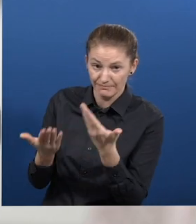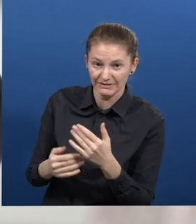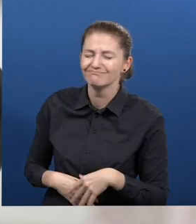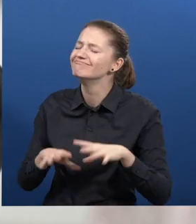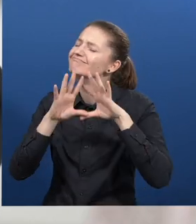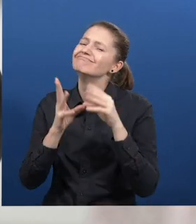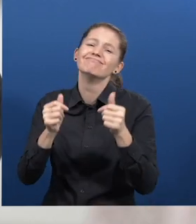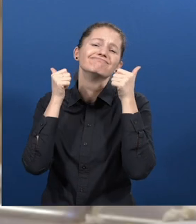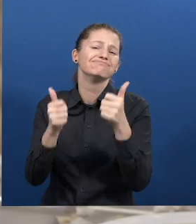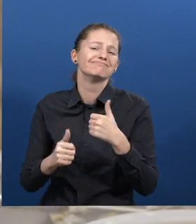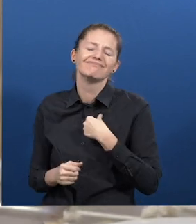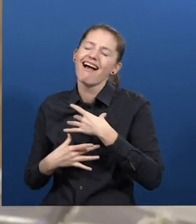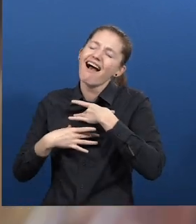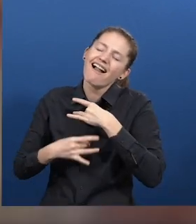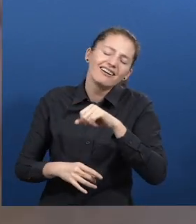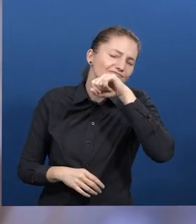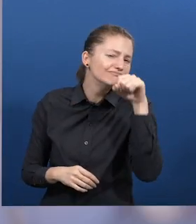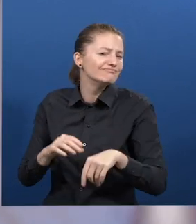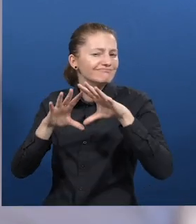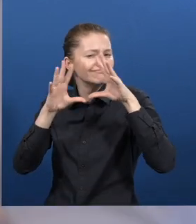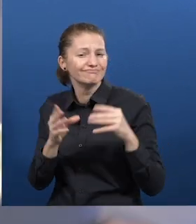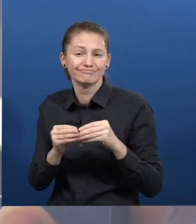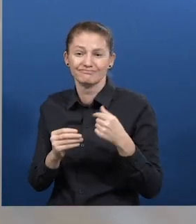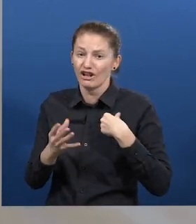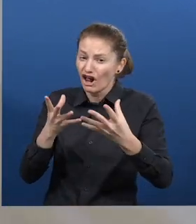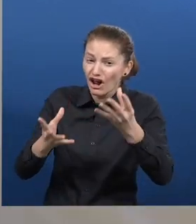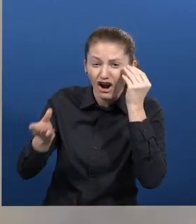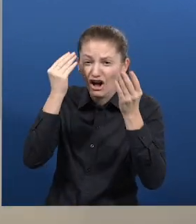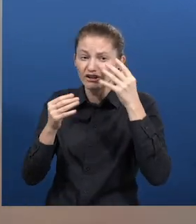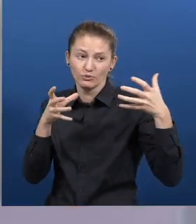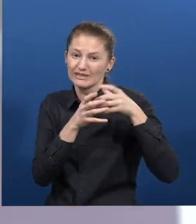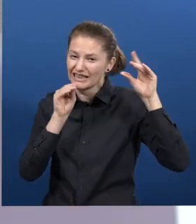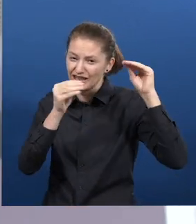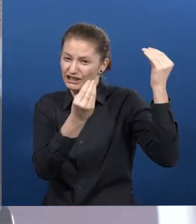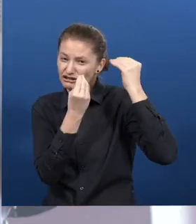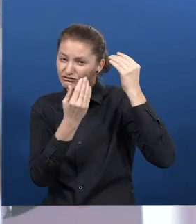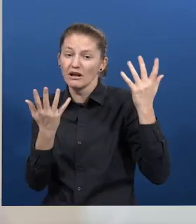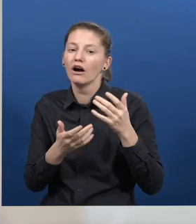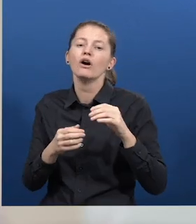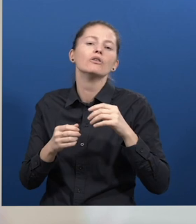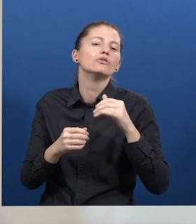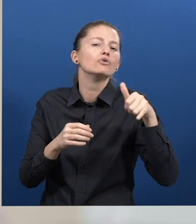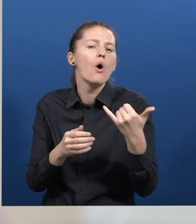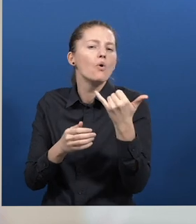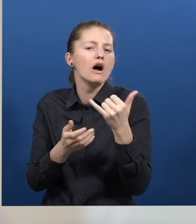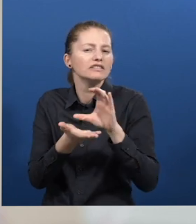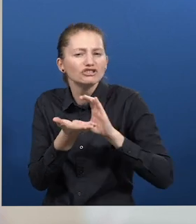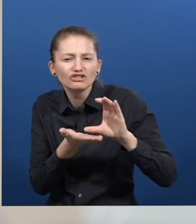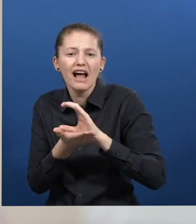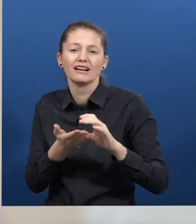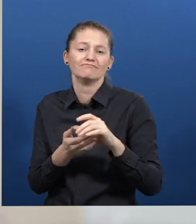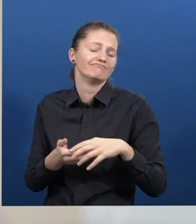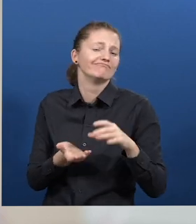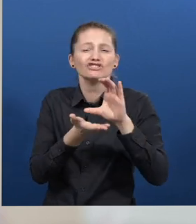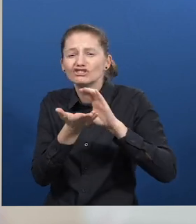Everything, yeah, I liked everything. What we learned with the teacher, yogurt cake, cheesecake, pizza,